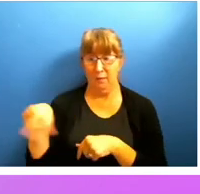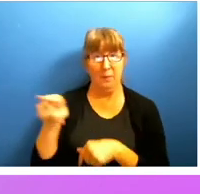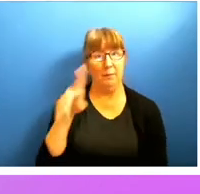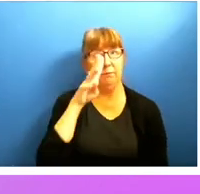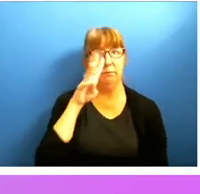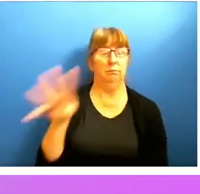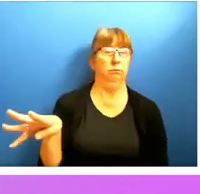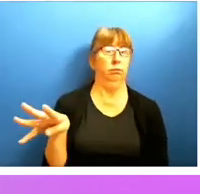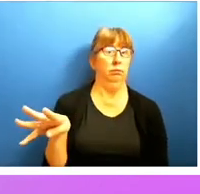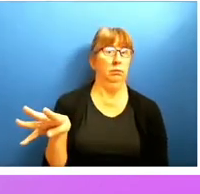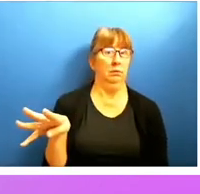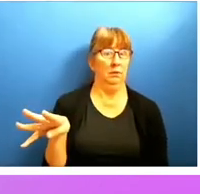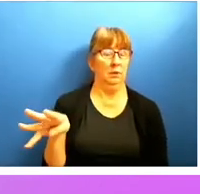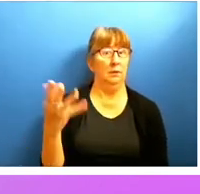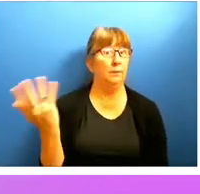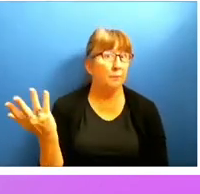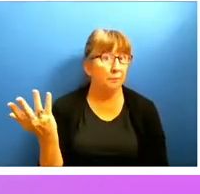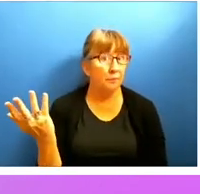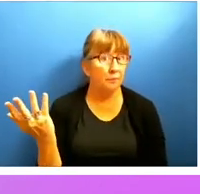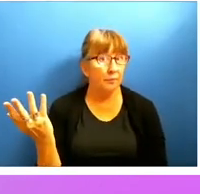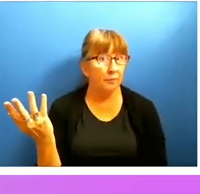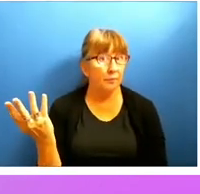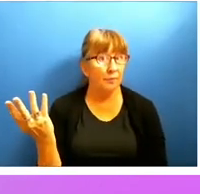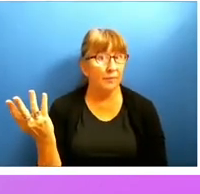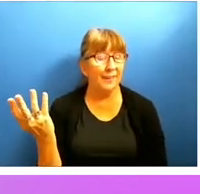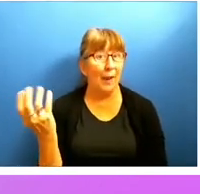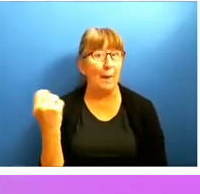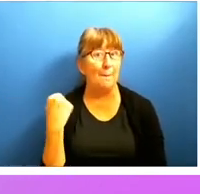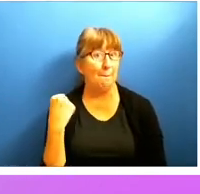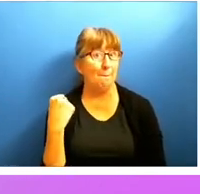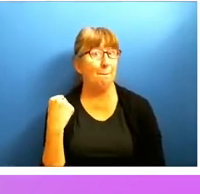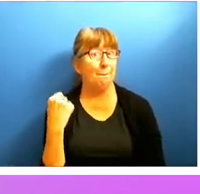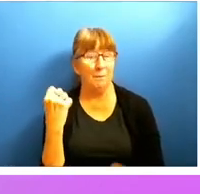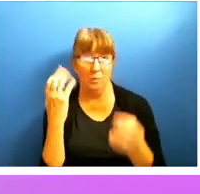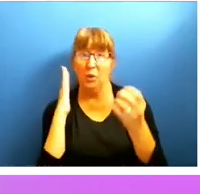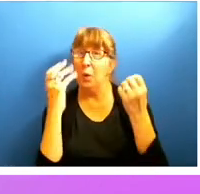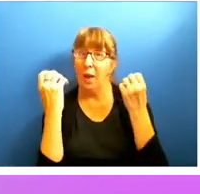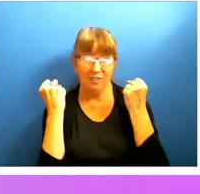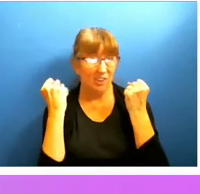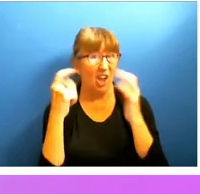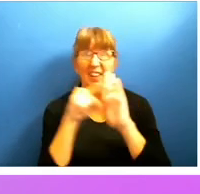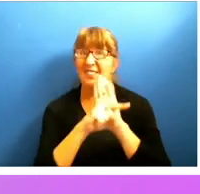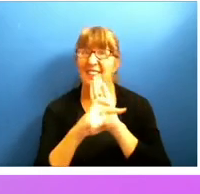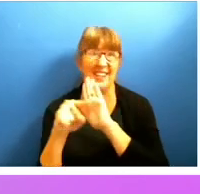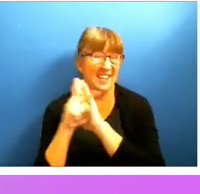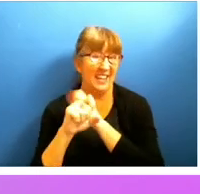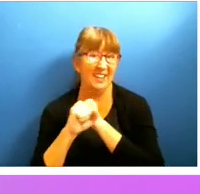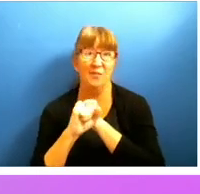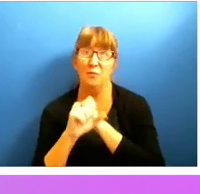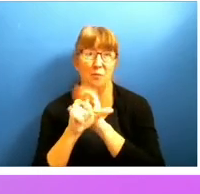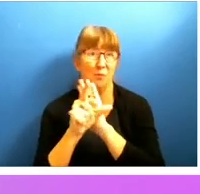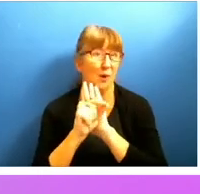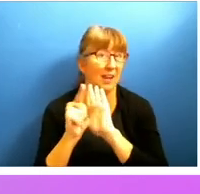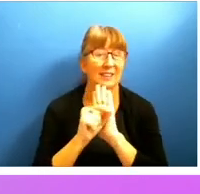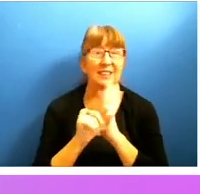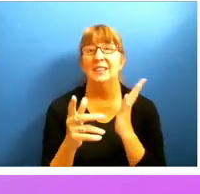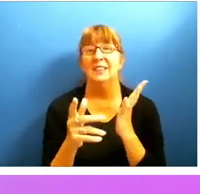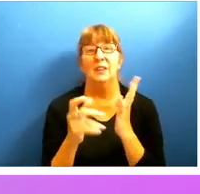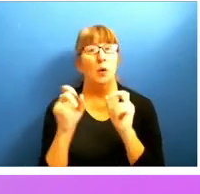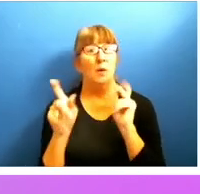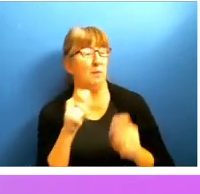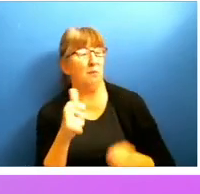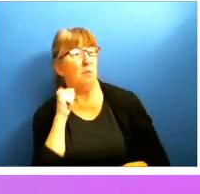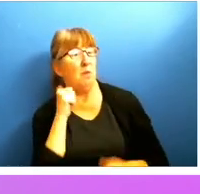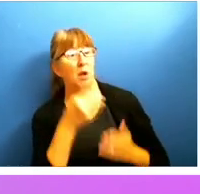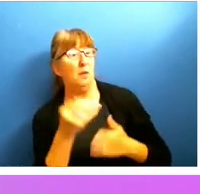let's say, you get a lot of negative press. Or perhaps you'll get people saying, I'm not going to buy your product